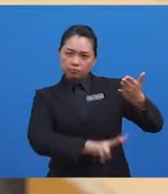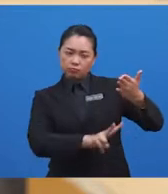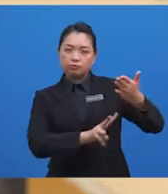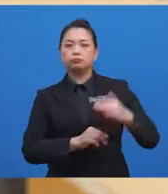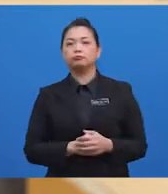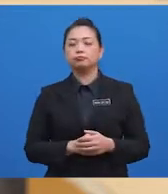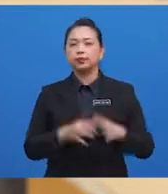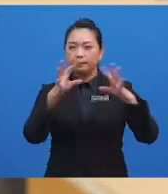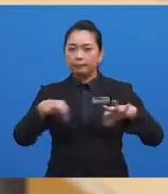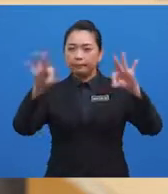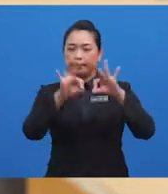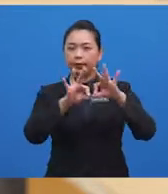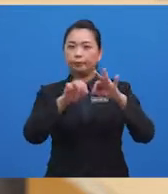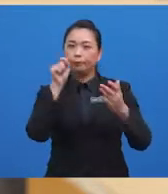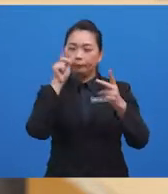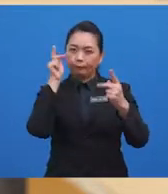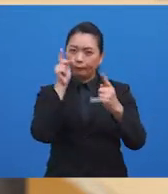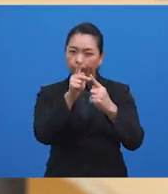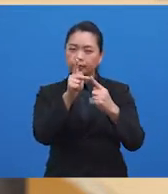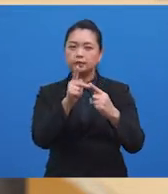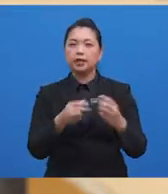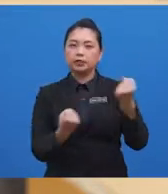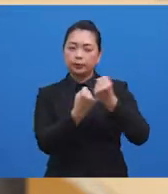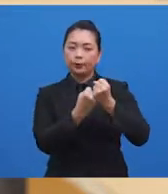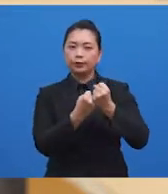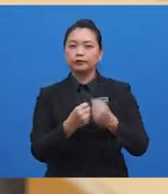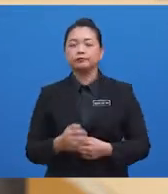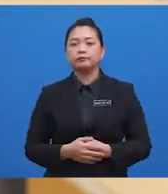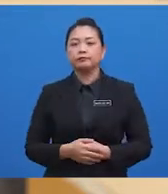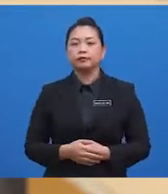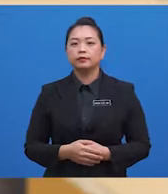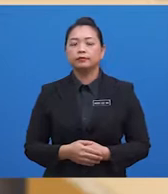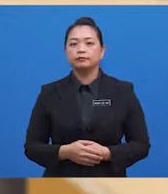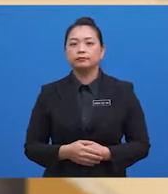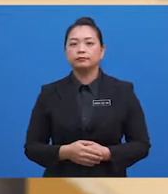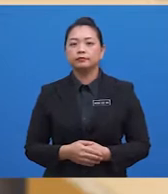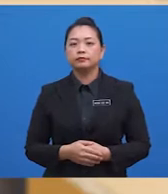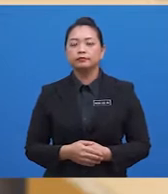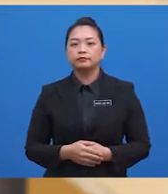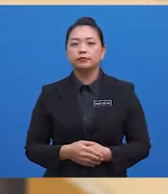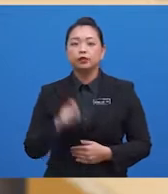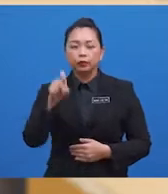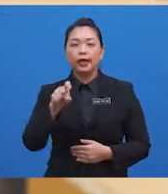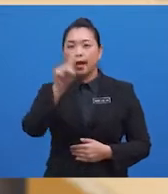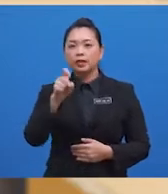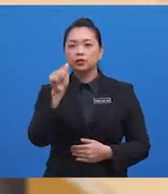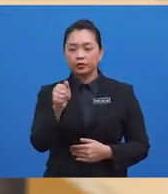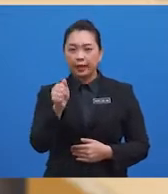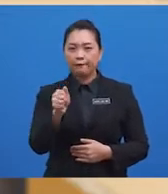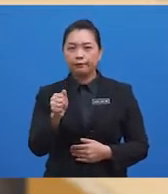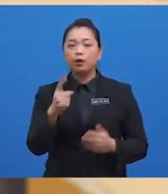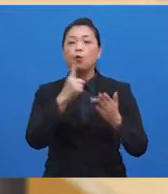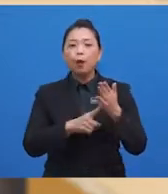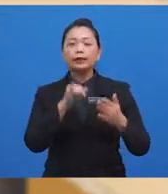scanning for main points and supporting details. Now, example of signpost questions for this text, you can ask yourself